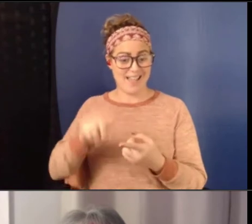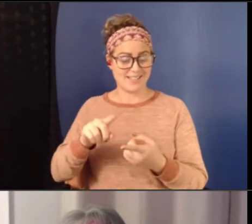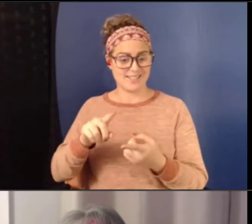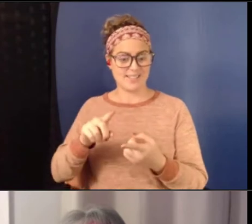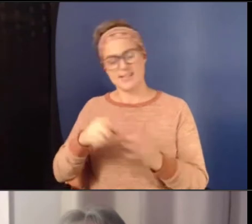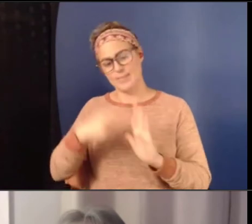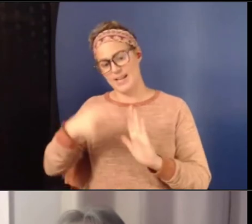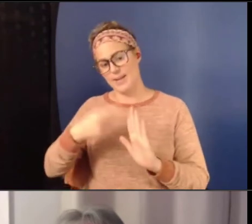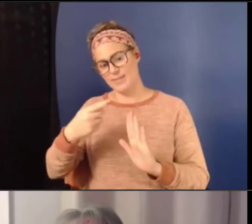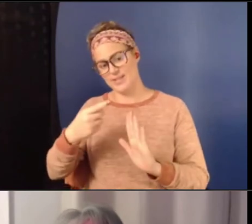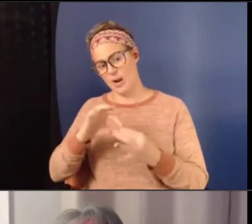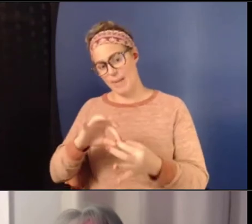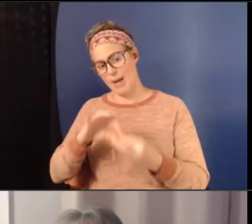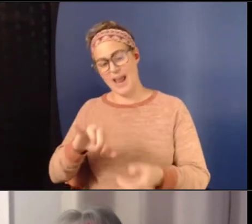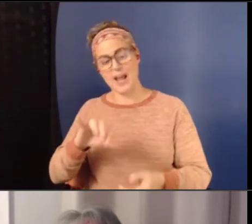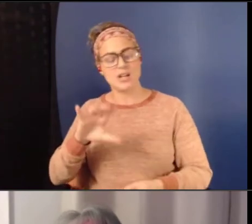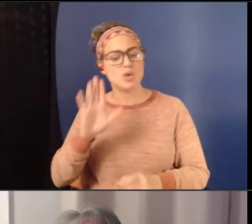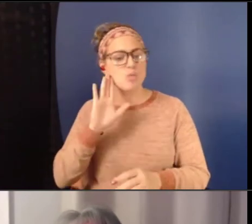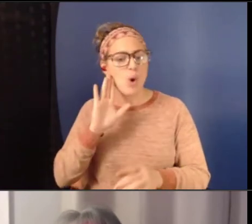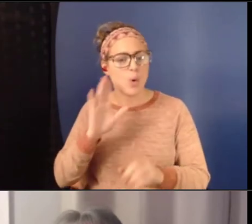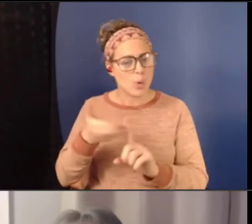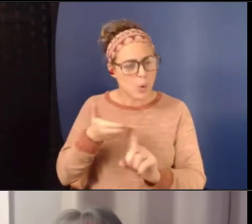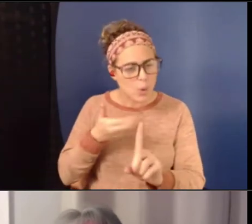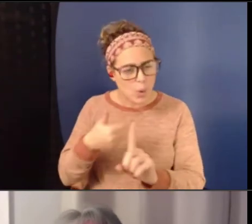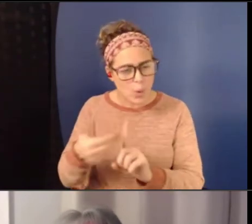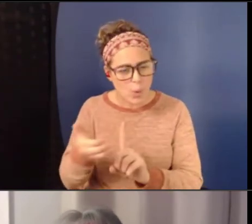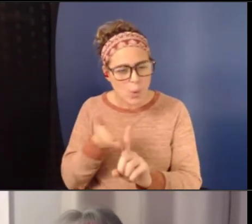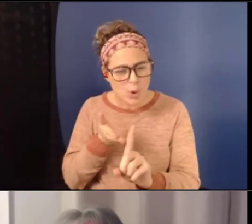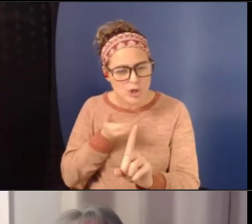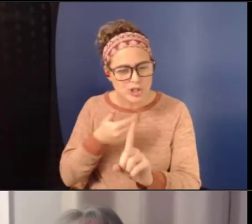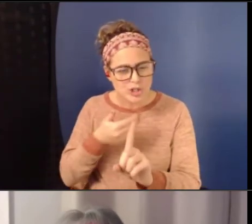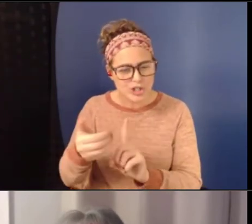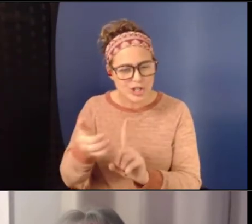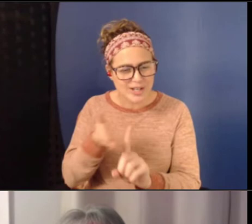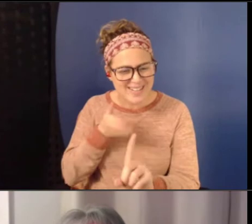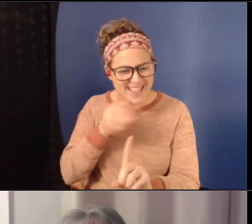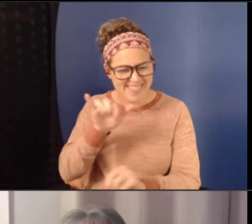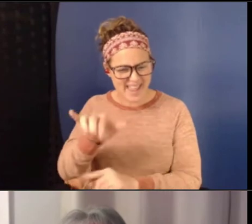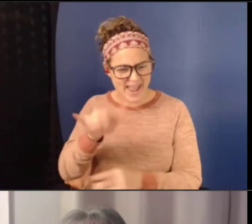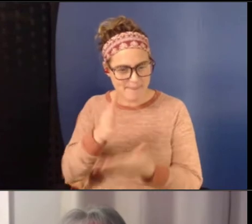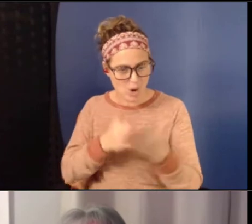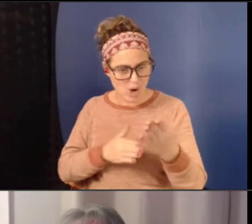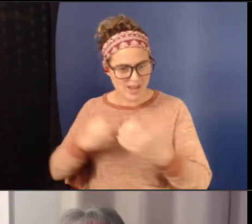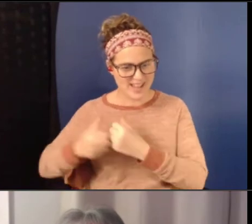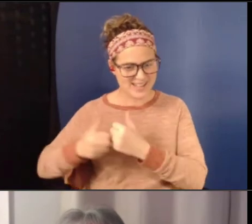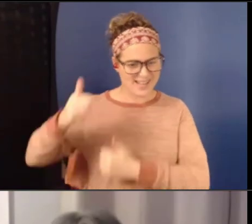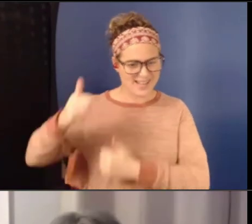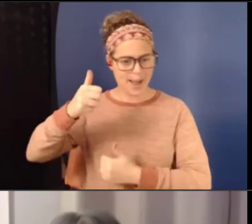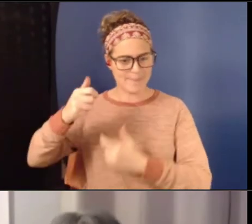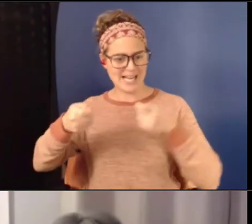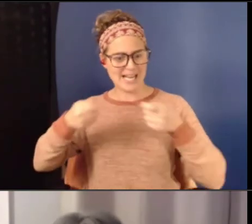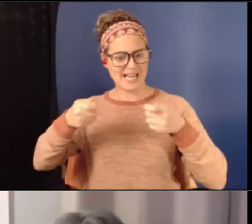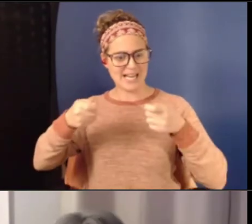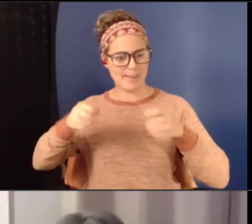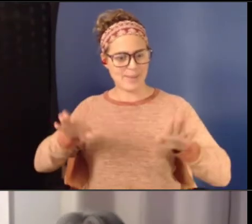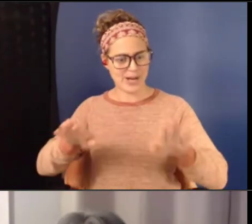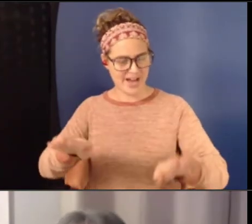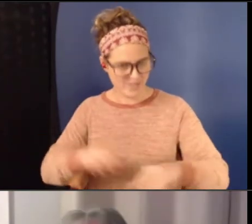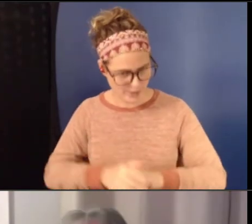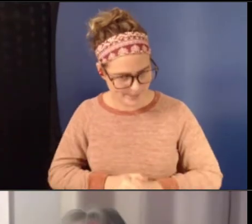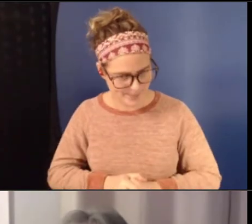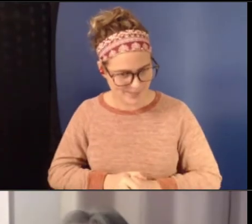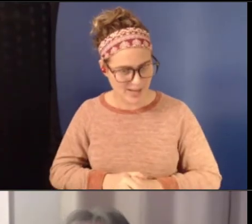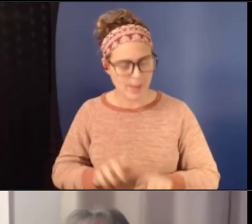where it's just that dominating behavior that Barry was talking about. But, but it's not as obvious as the, the